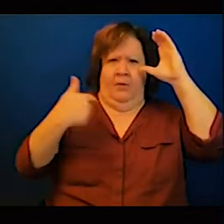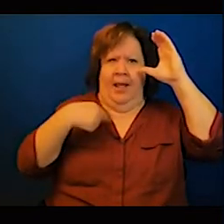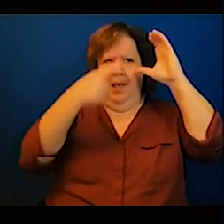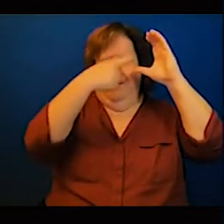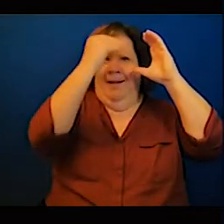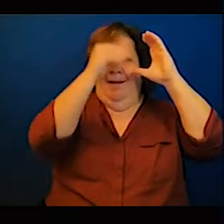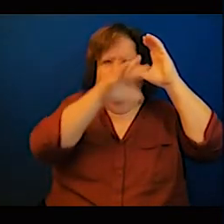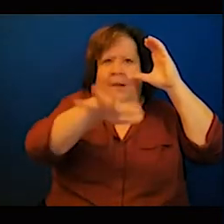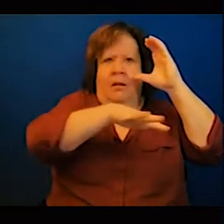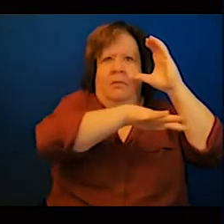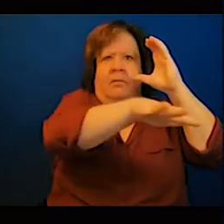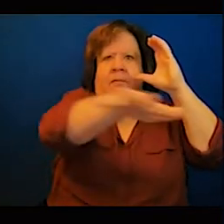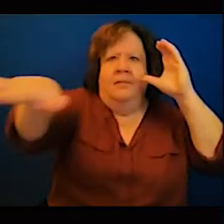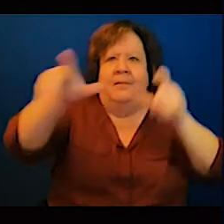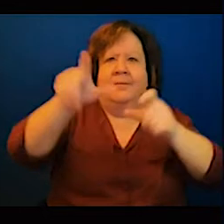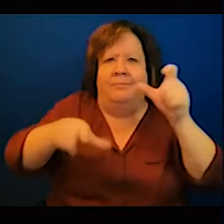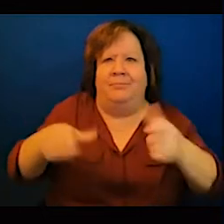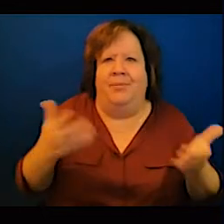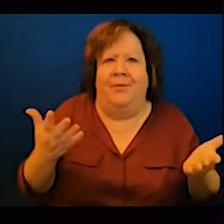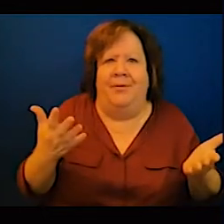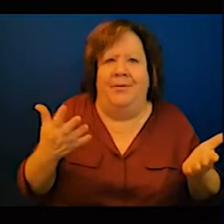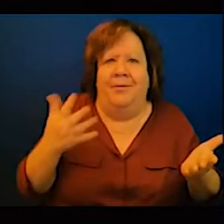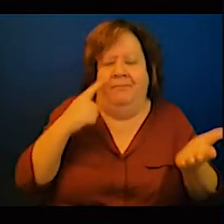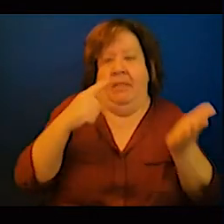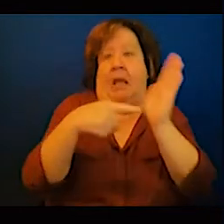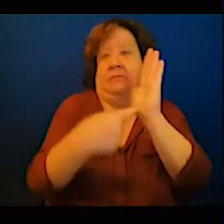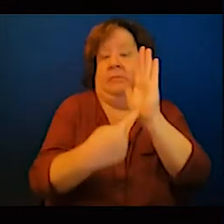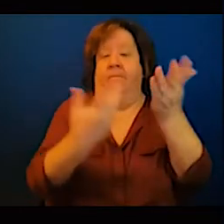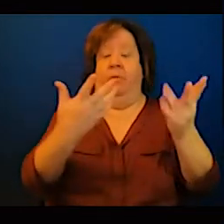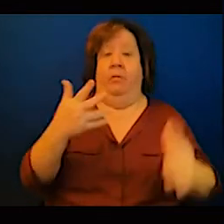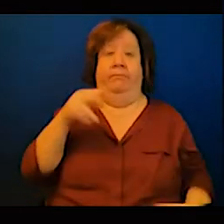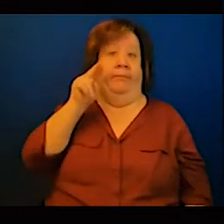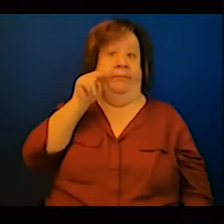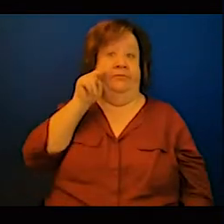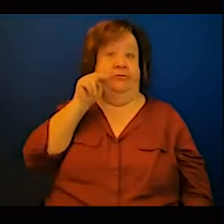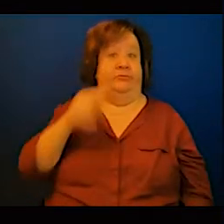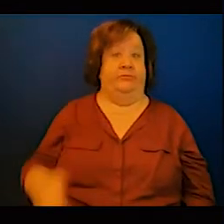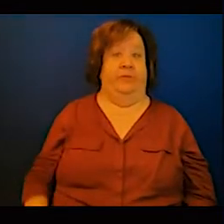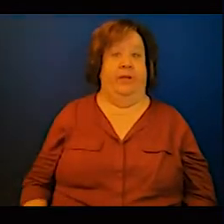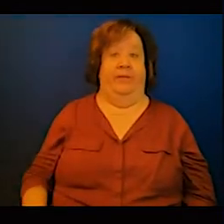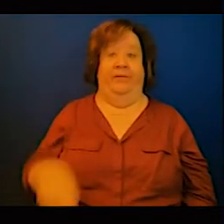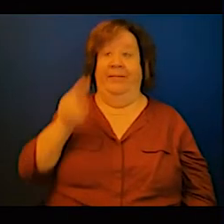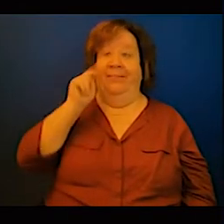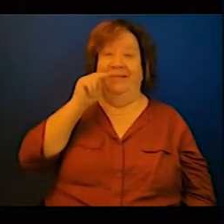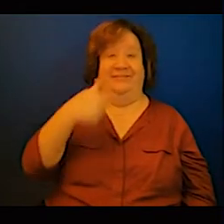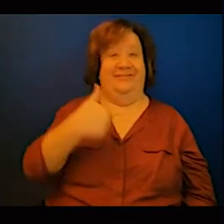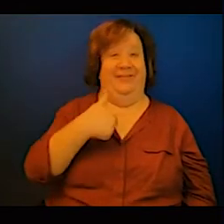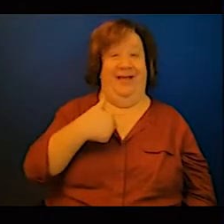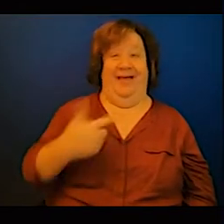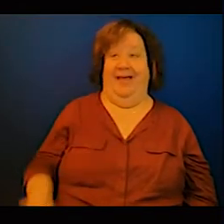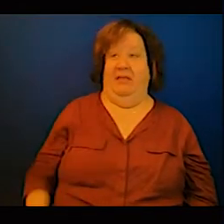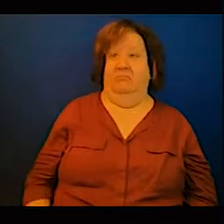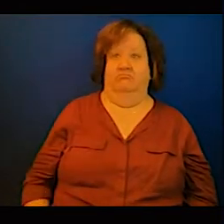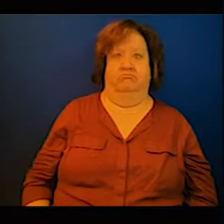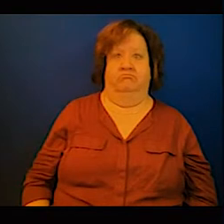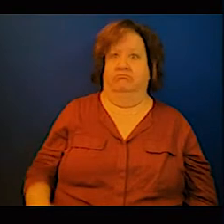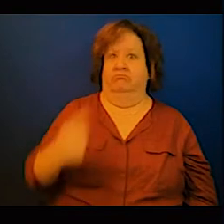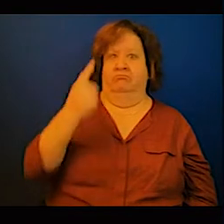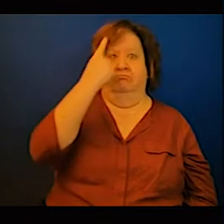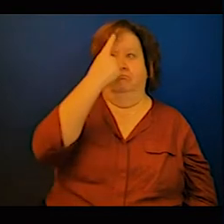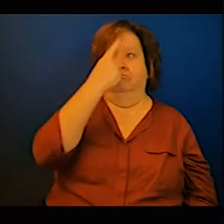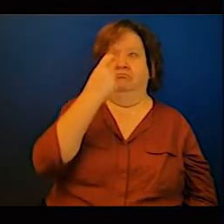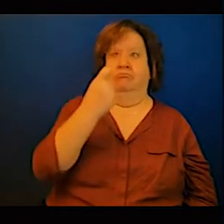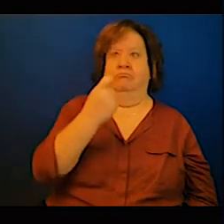from a, from a public awareness perspective, those numbers are not, are not for training. So thank you. Thanks. These are excellent questions. And I